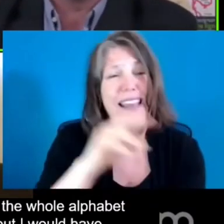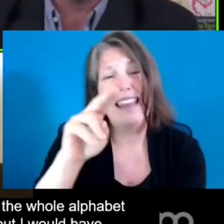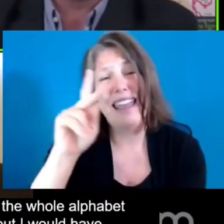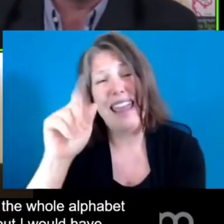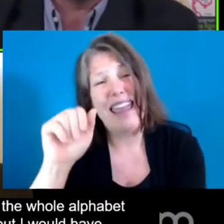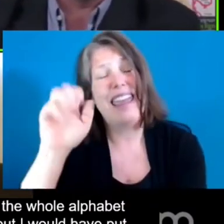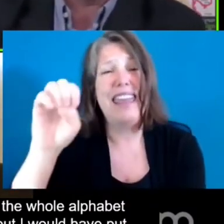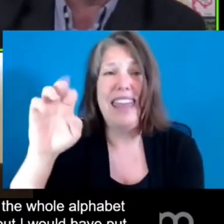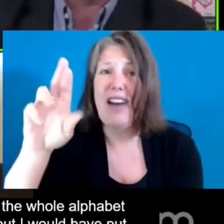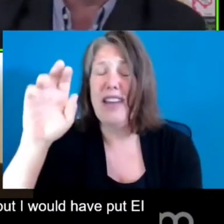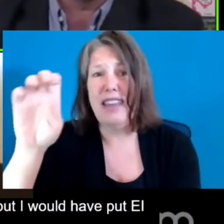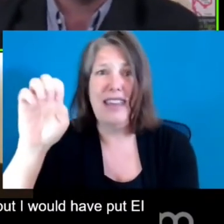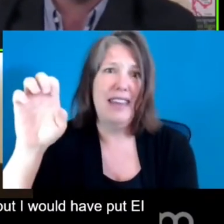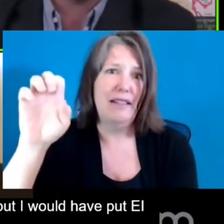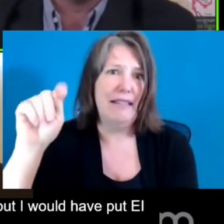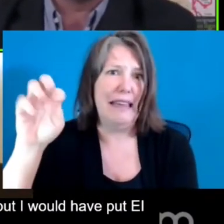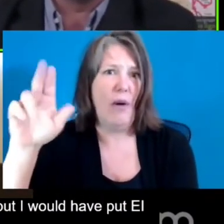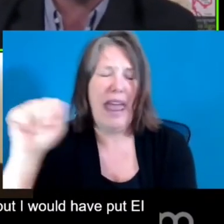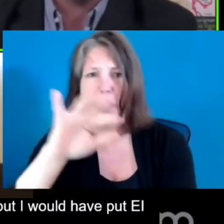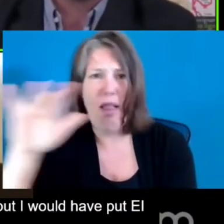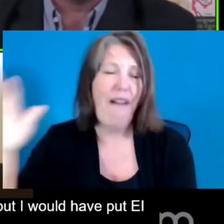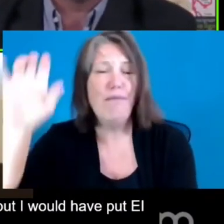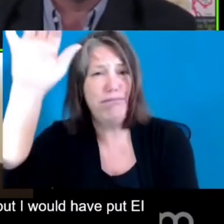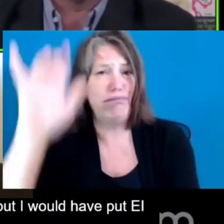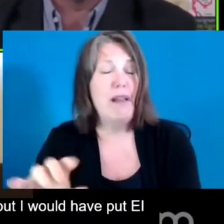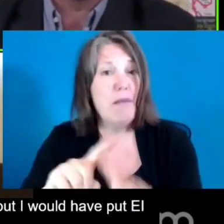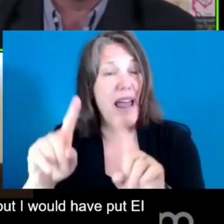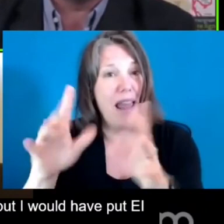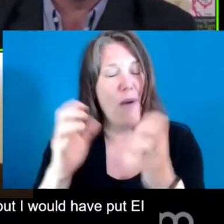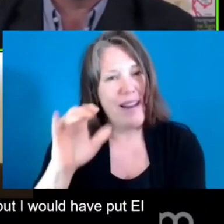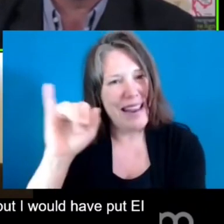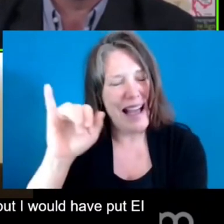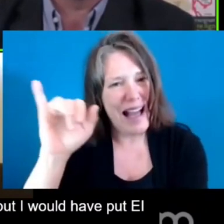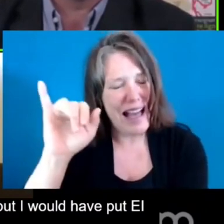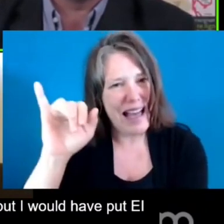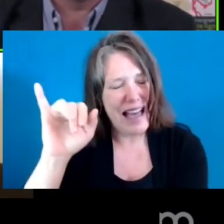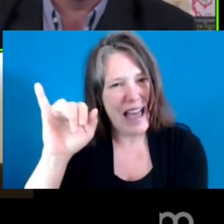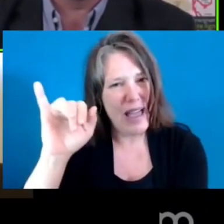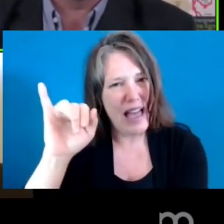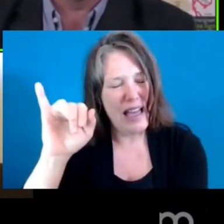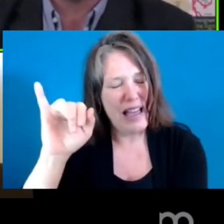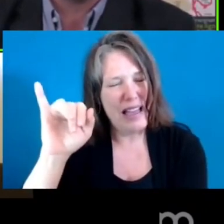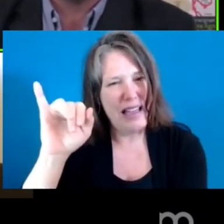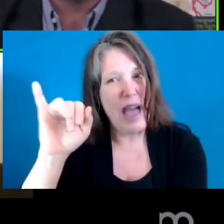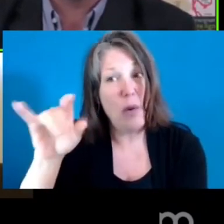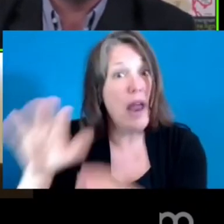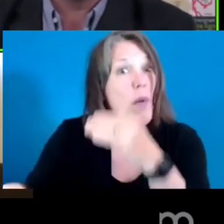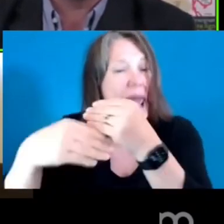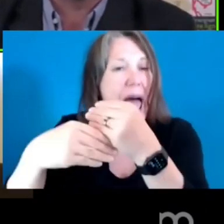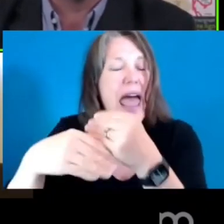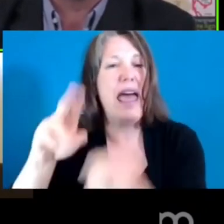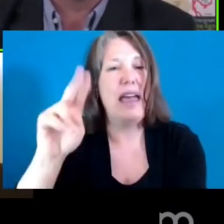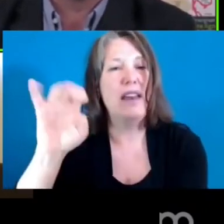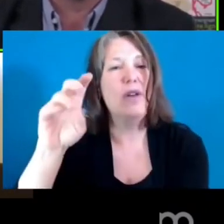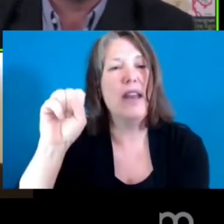with that. I would put UNESCO with that. So I just think that we are so